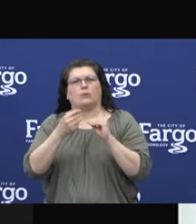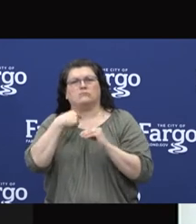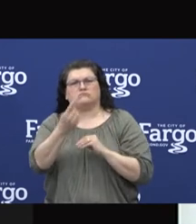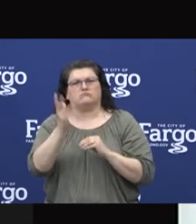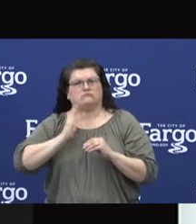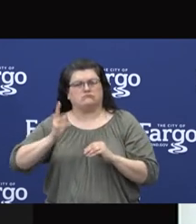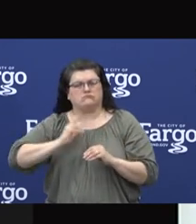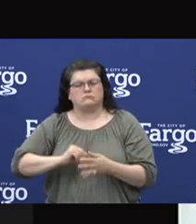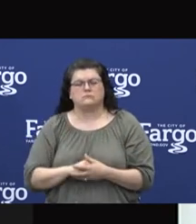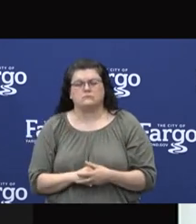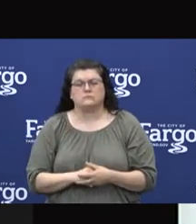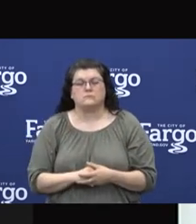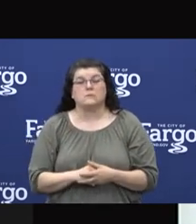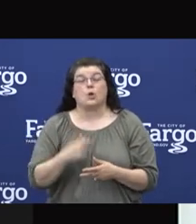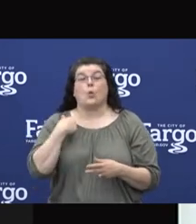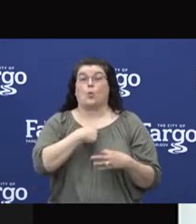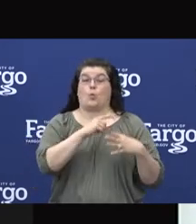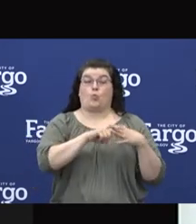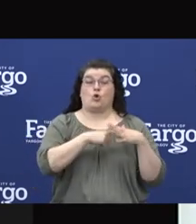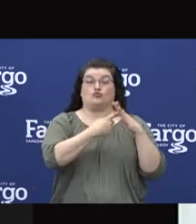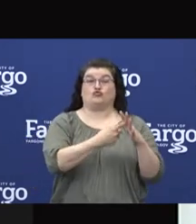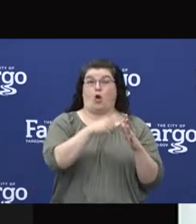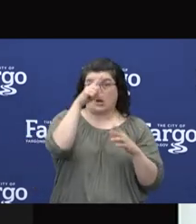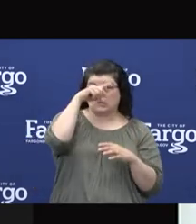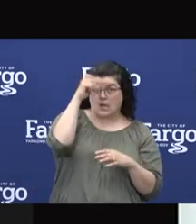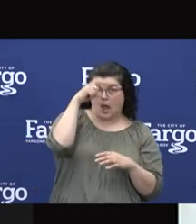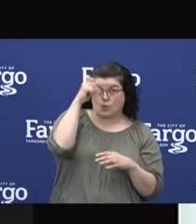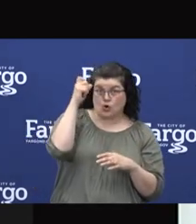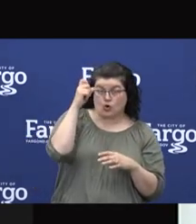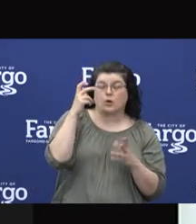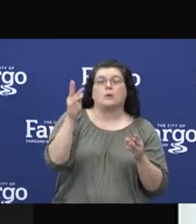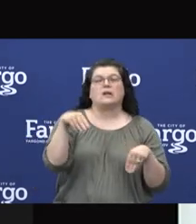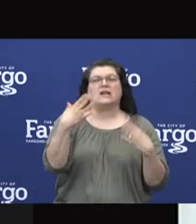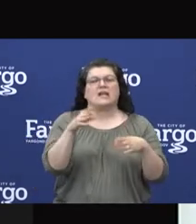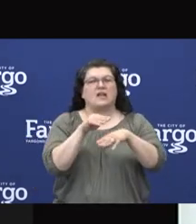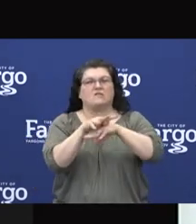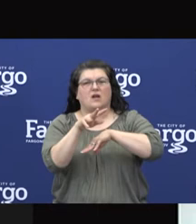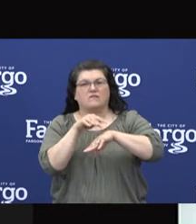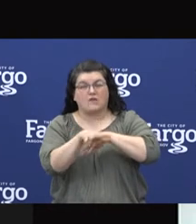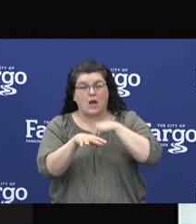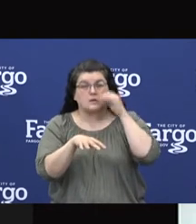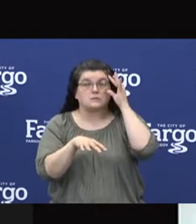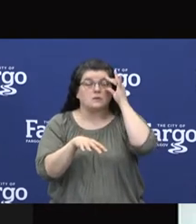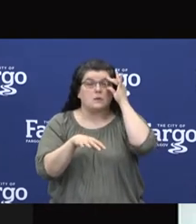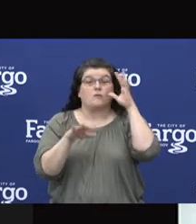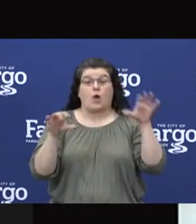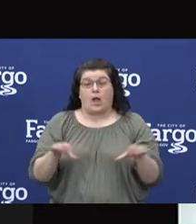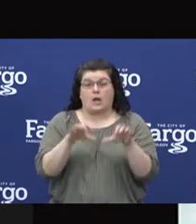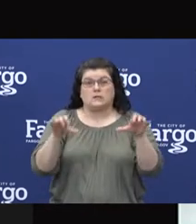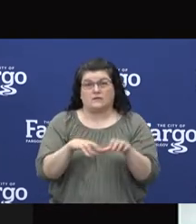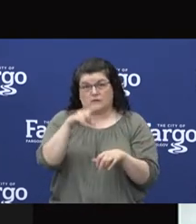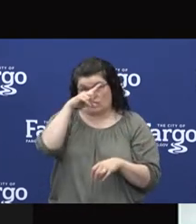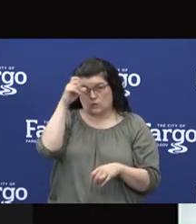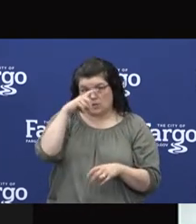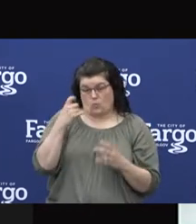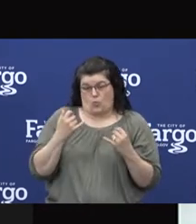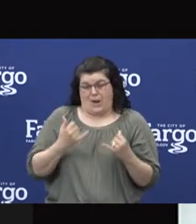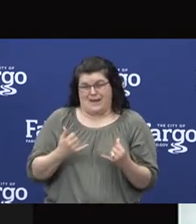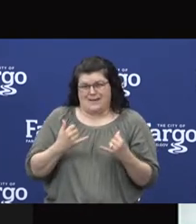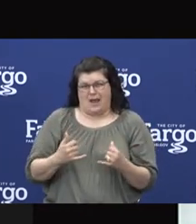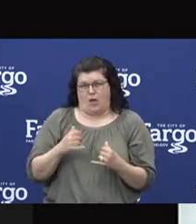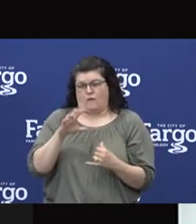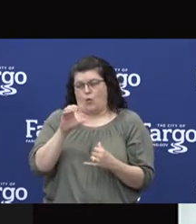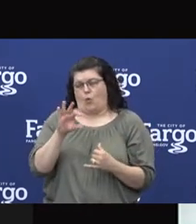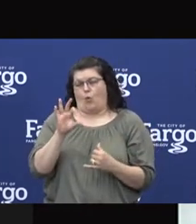As we begin our season of summer, I wanted to provide some medical advice today regarding some summertime activities during this COVID time.